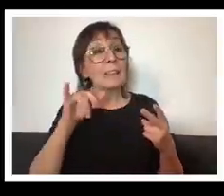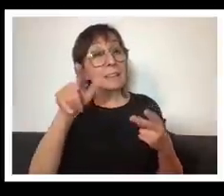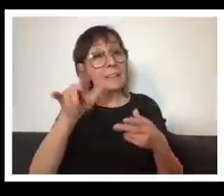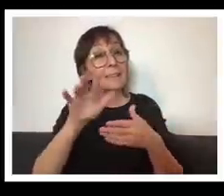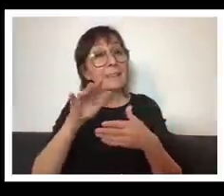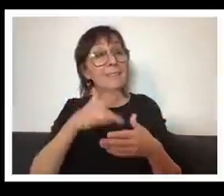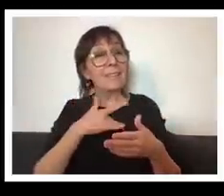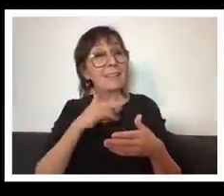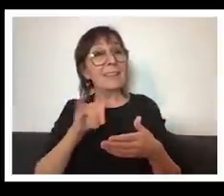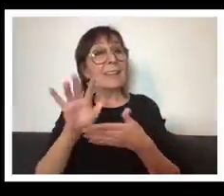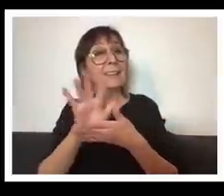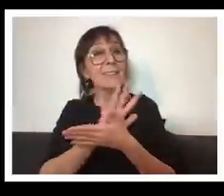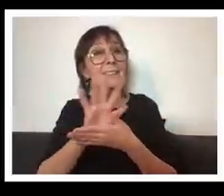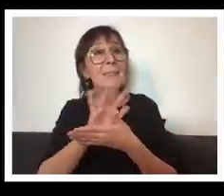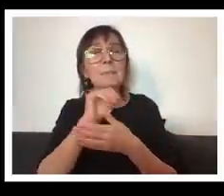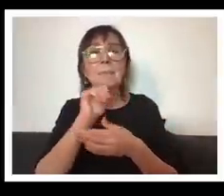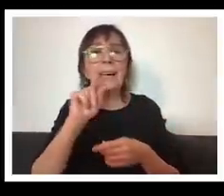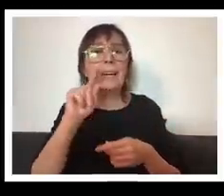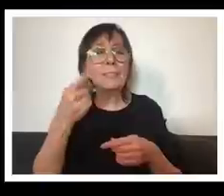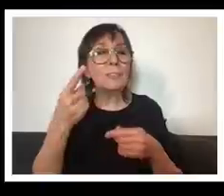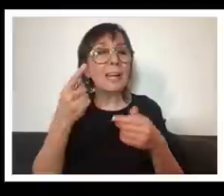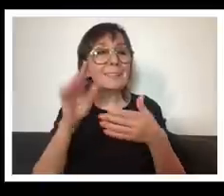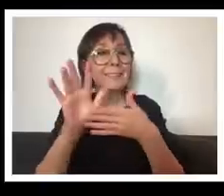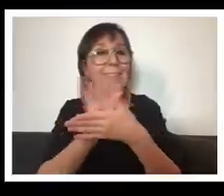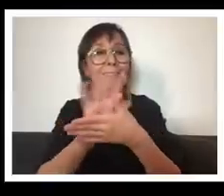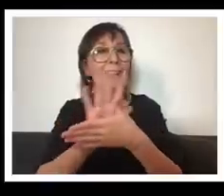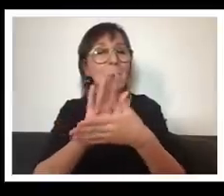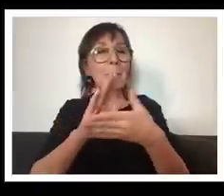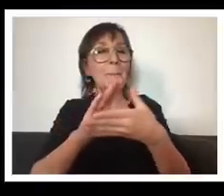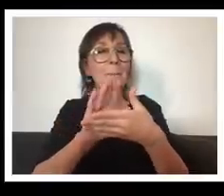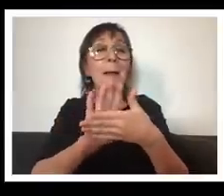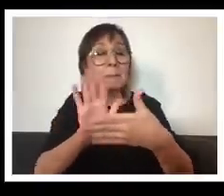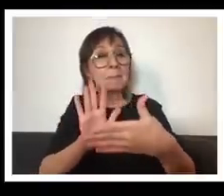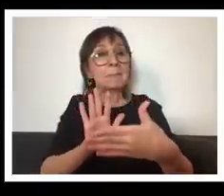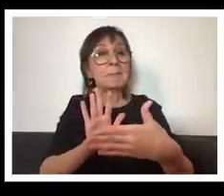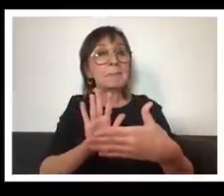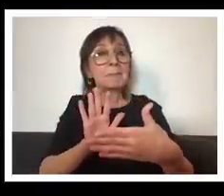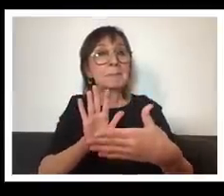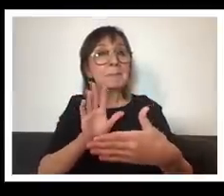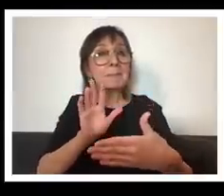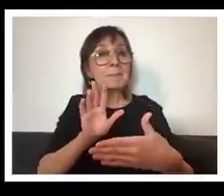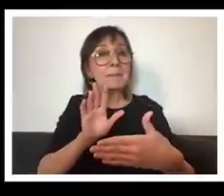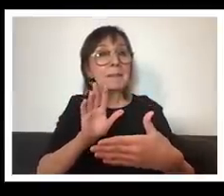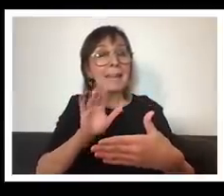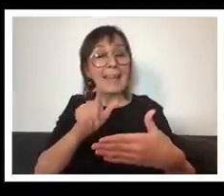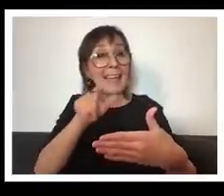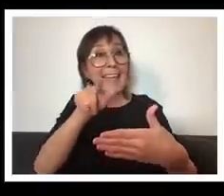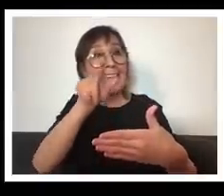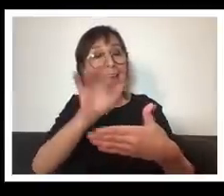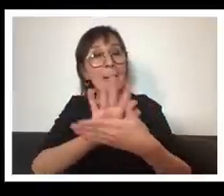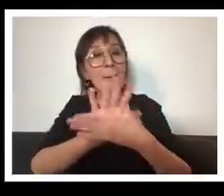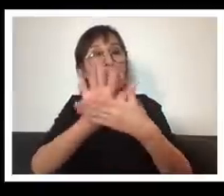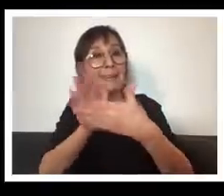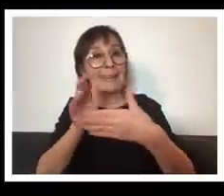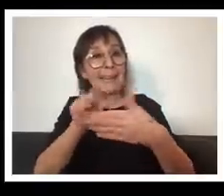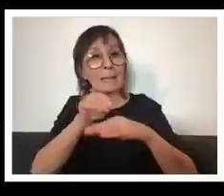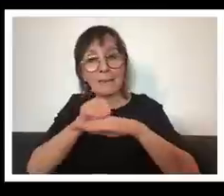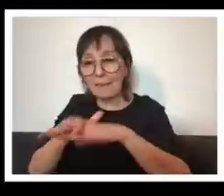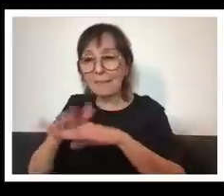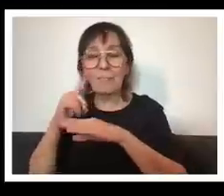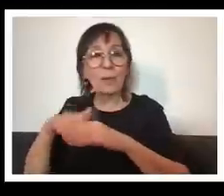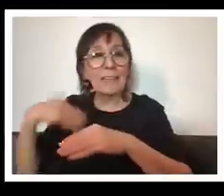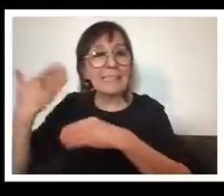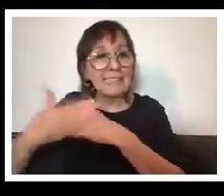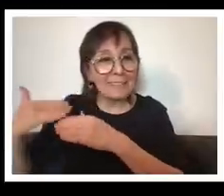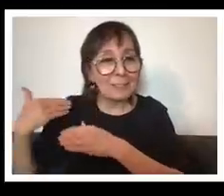um moved beyond being just a film and became part of a kind of a the next next generation movement and that was something that